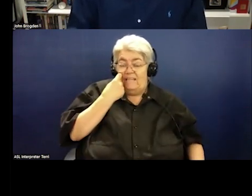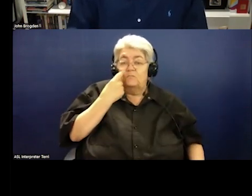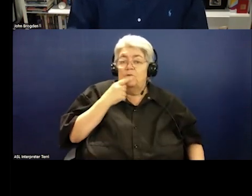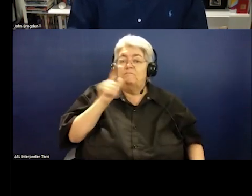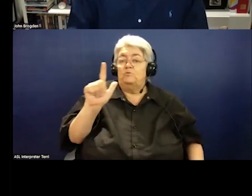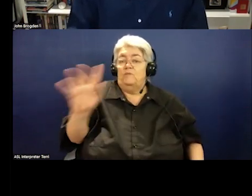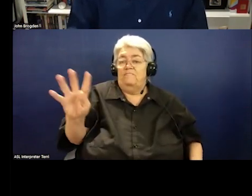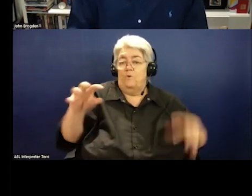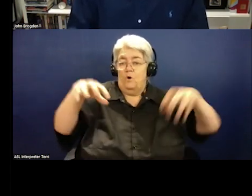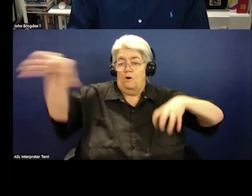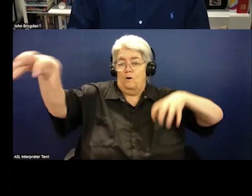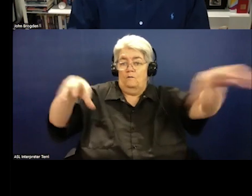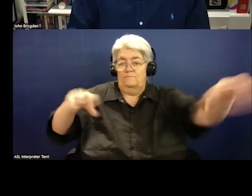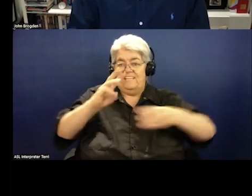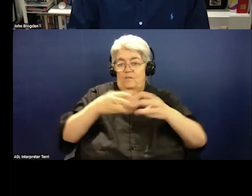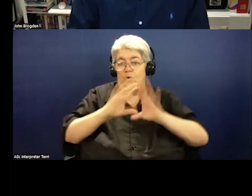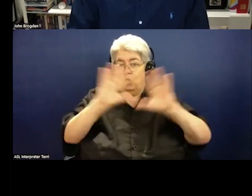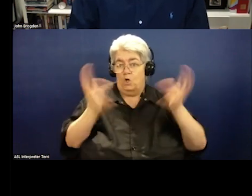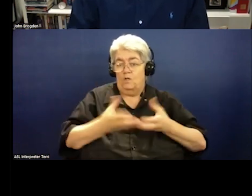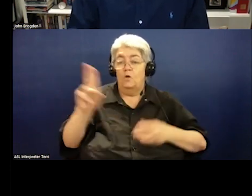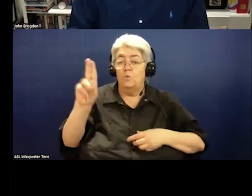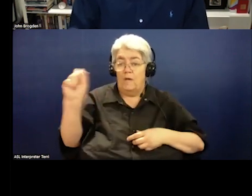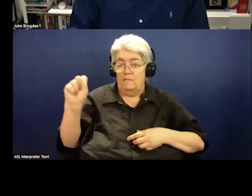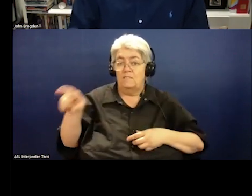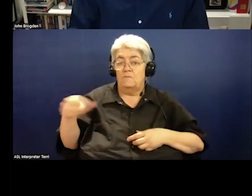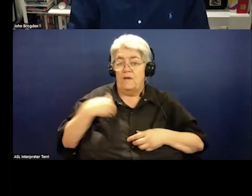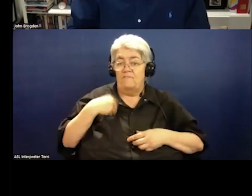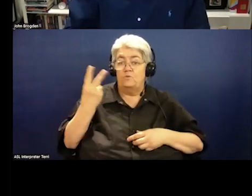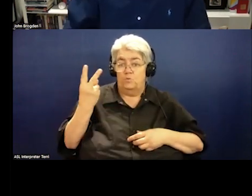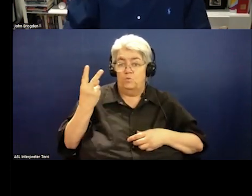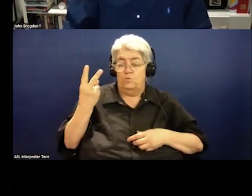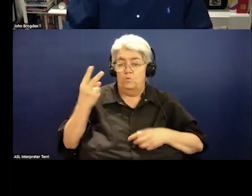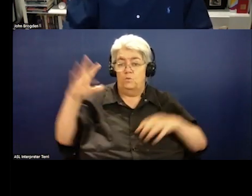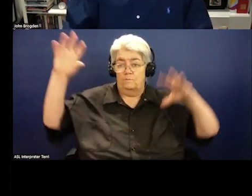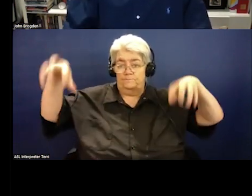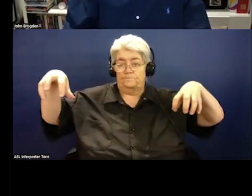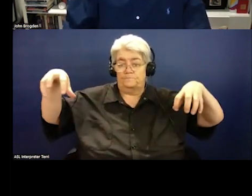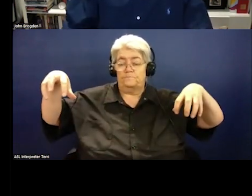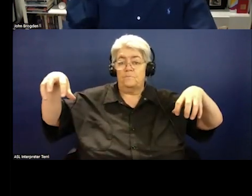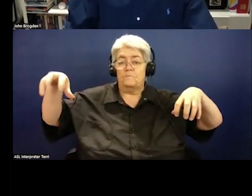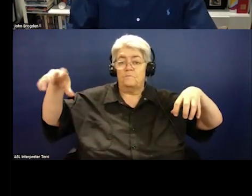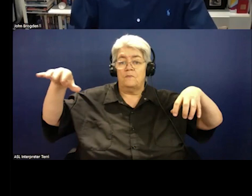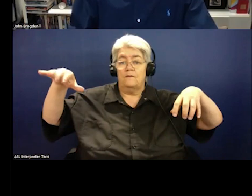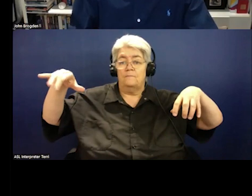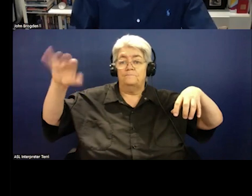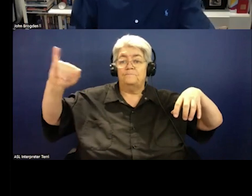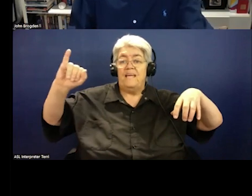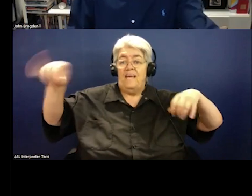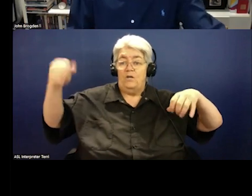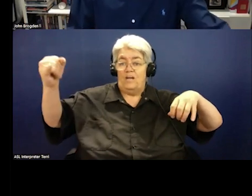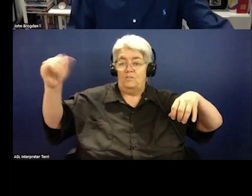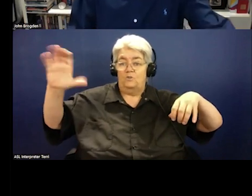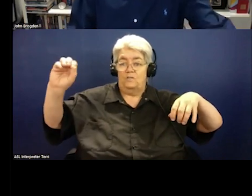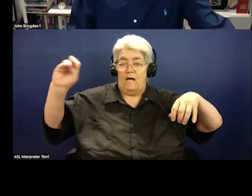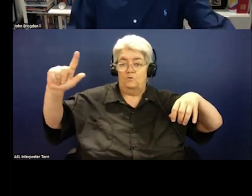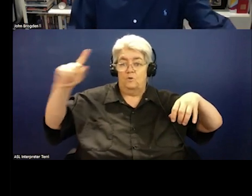the world. In the United States, we have two members. We have the International Council for